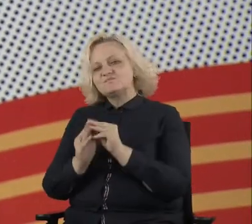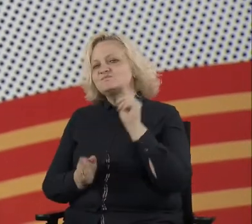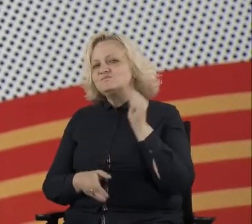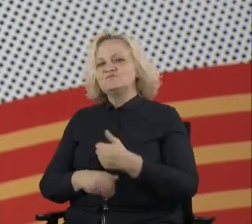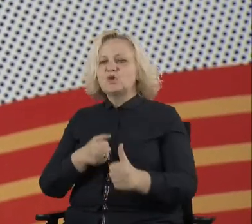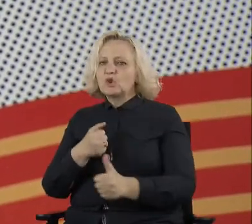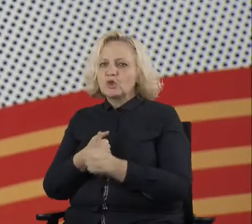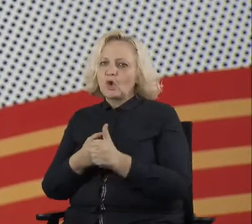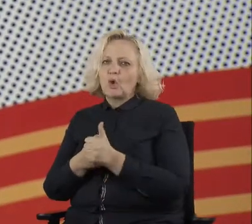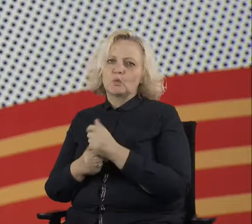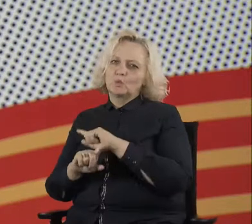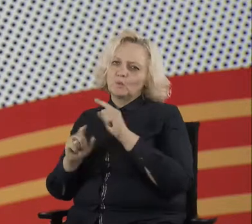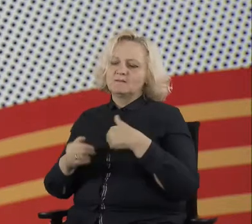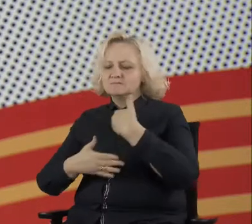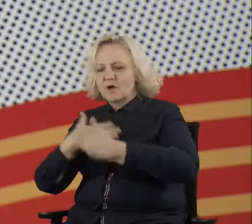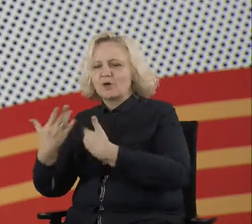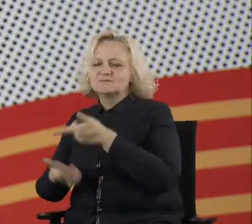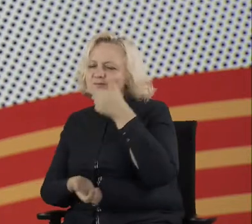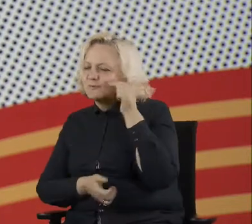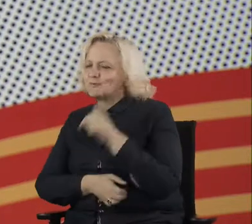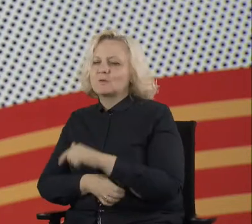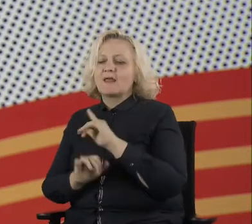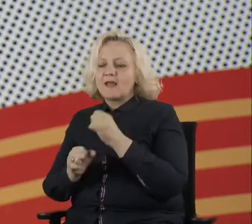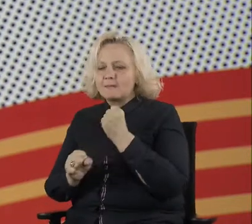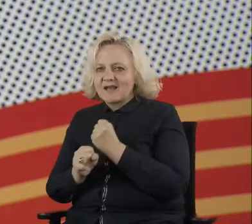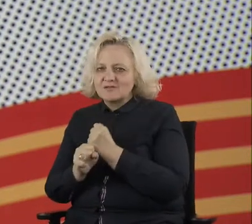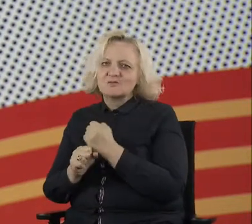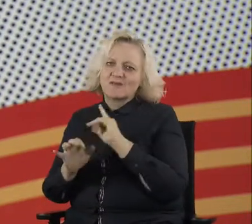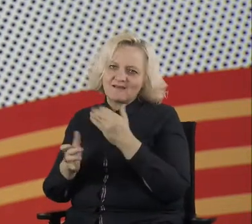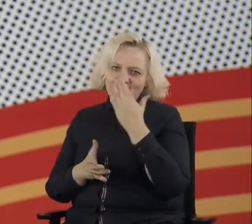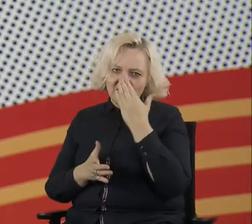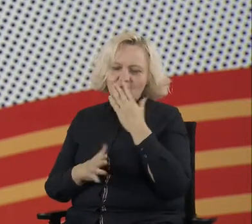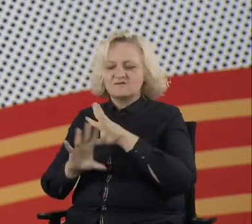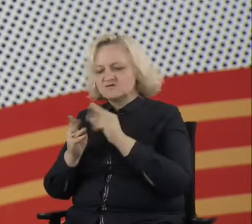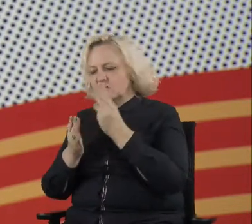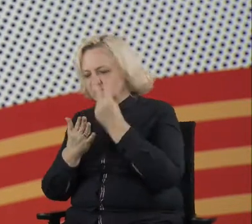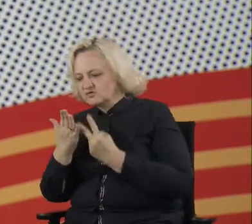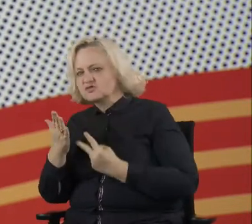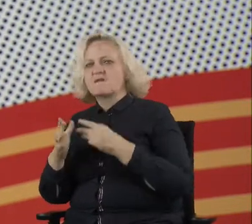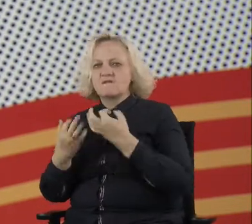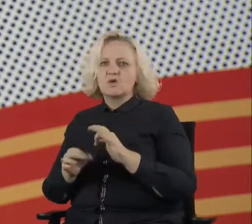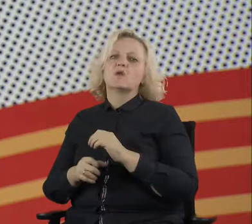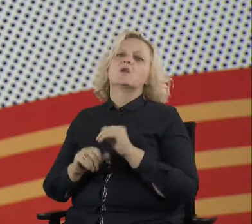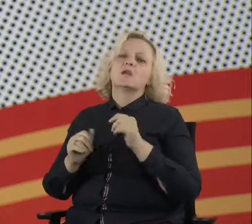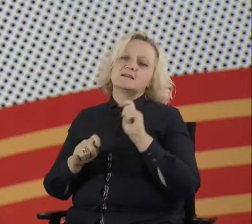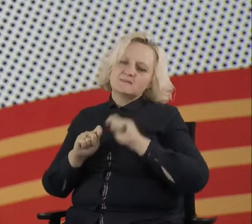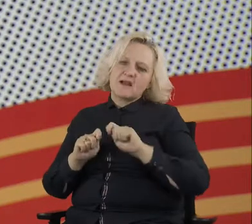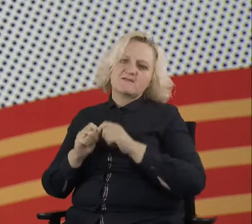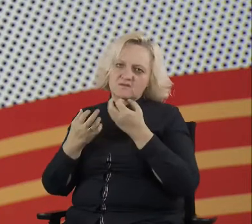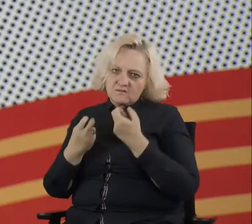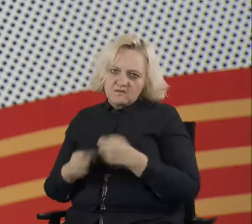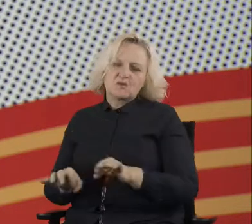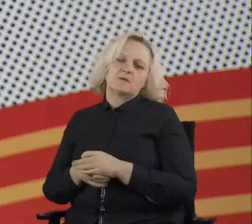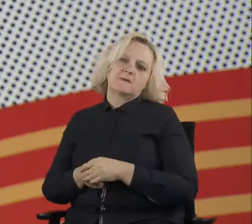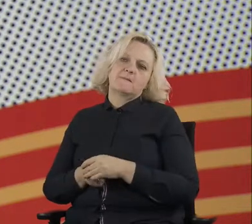platform works. So, uh, everything can be read and inspect, but at the same time, like habilitating and we did like training